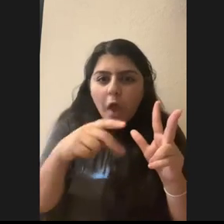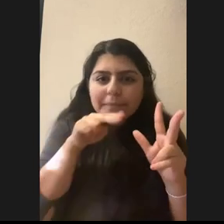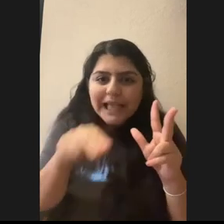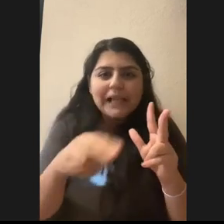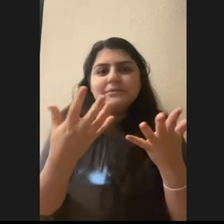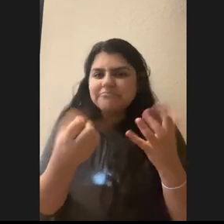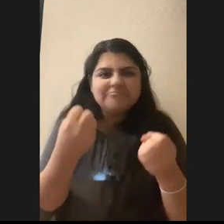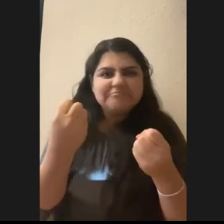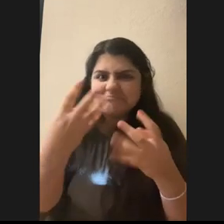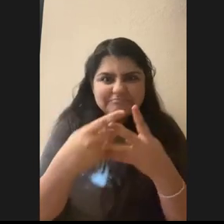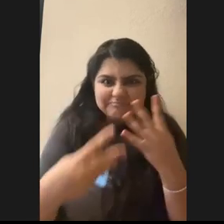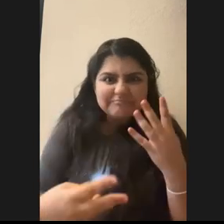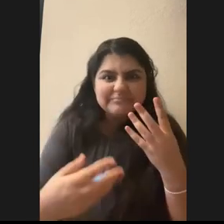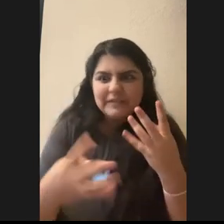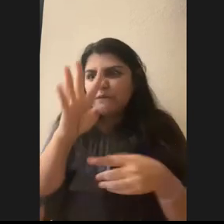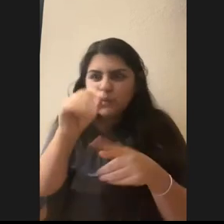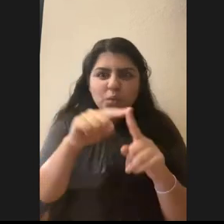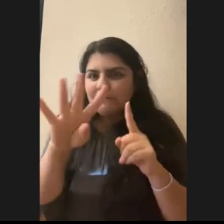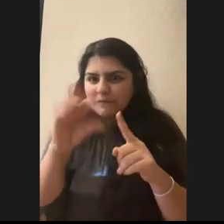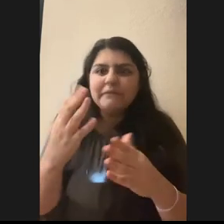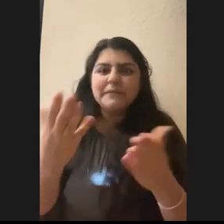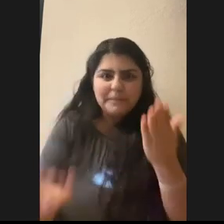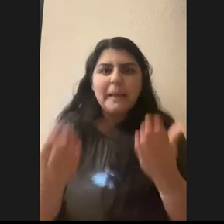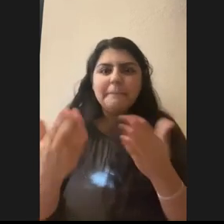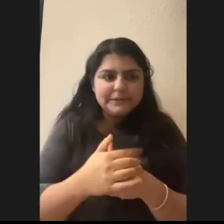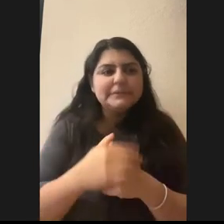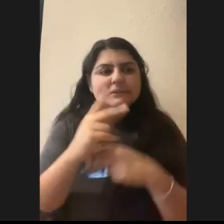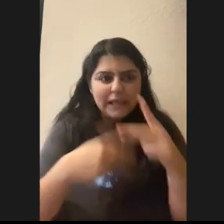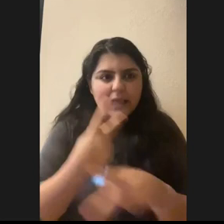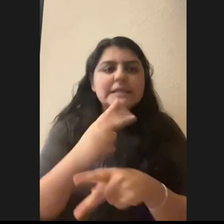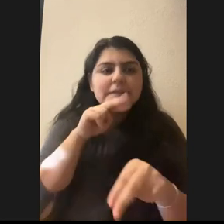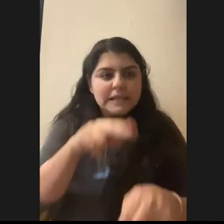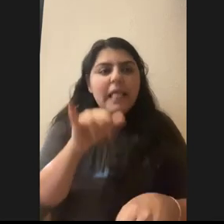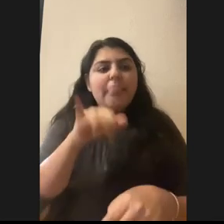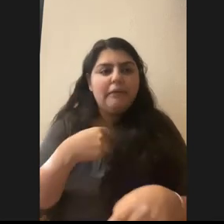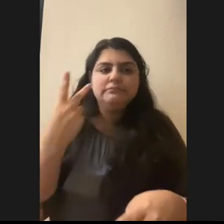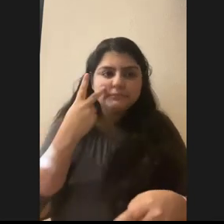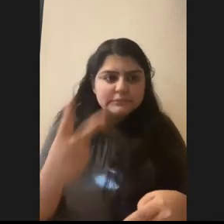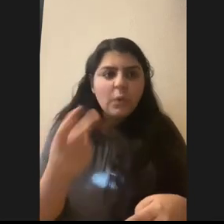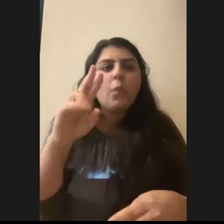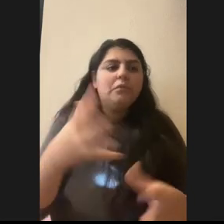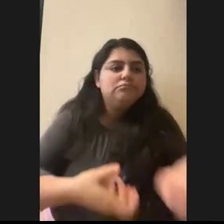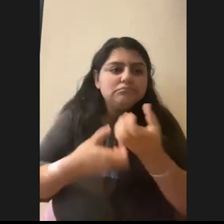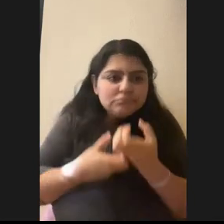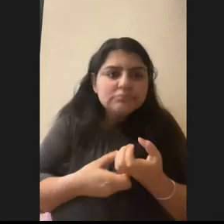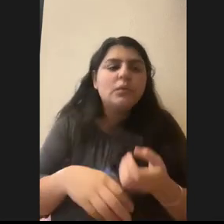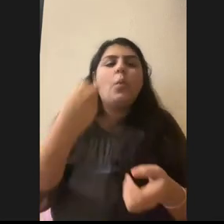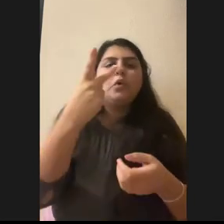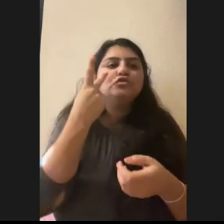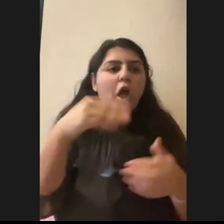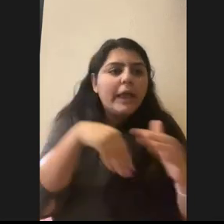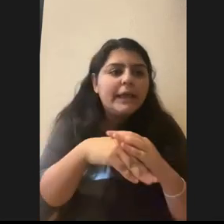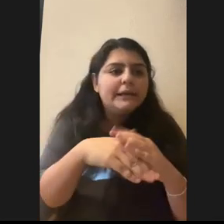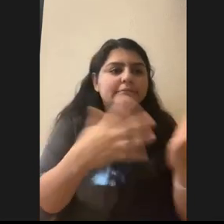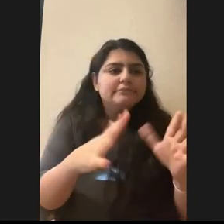have probably 40 to 50 types of snakes that I've either seen or held or saw in captivity. So